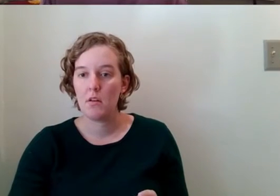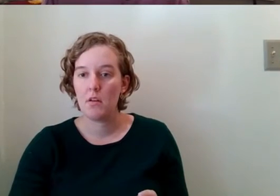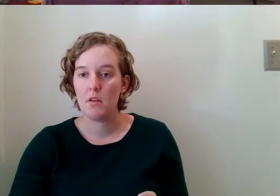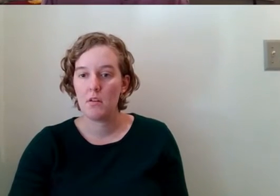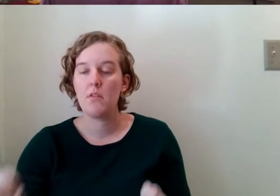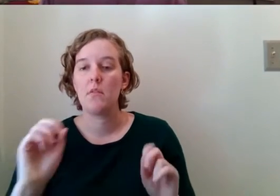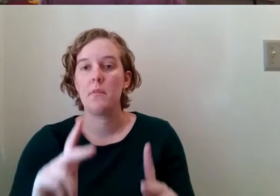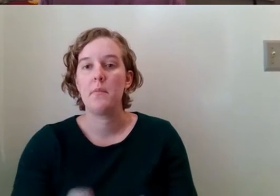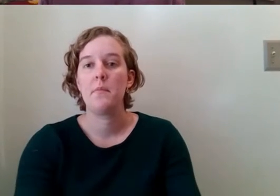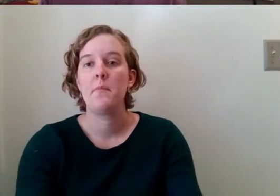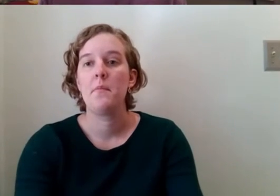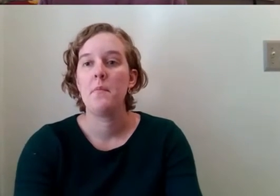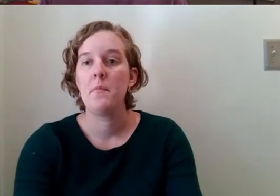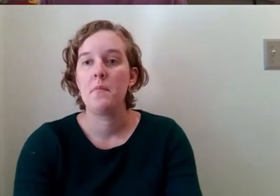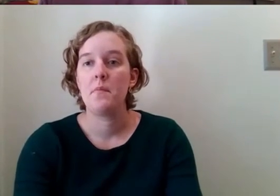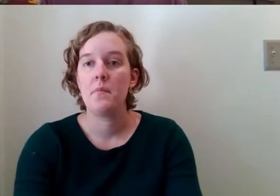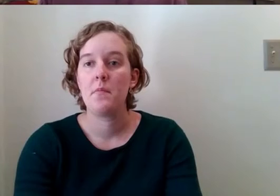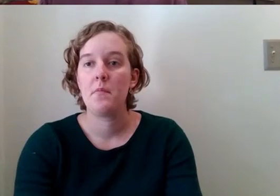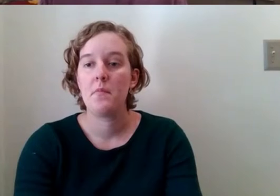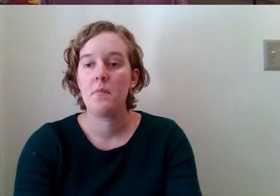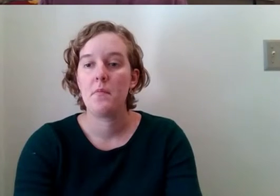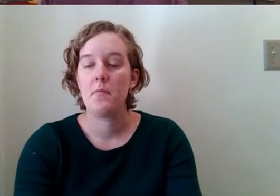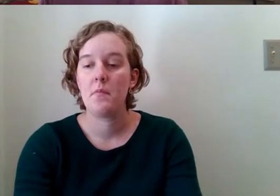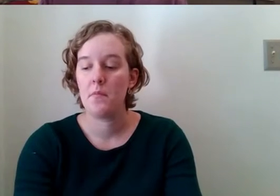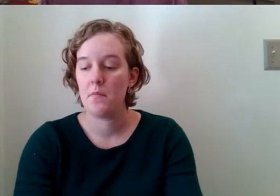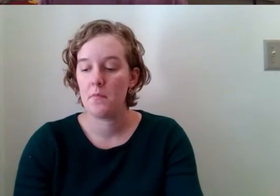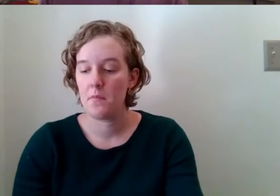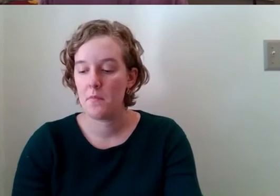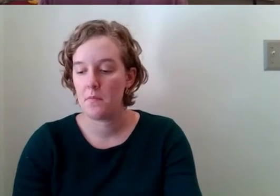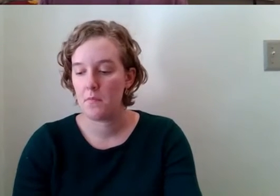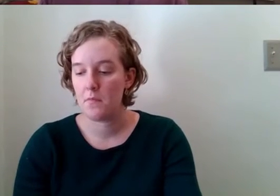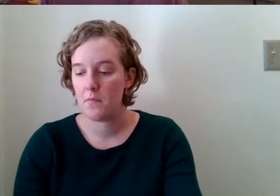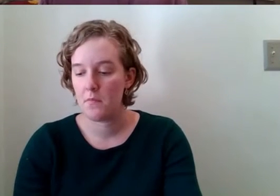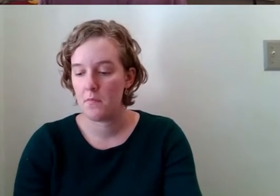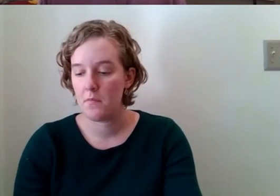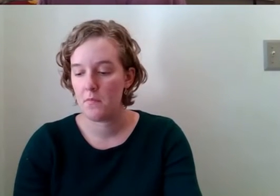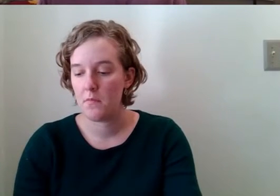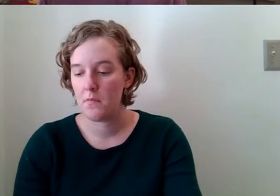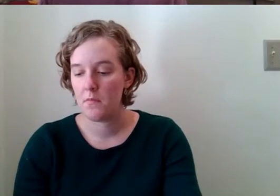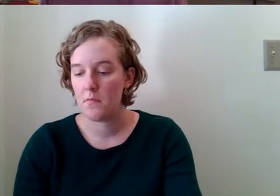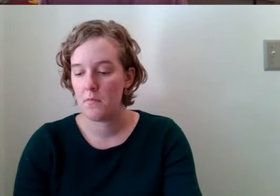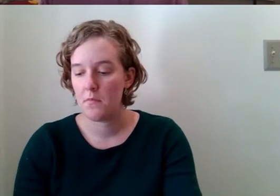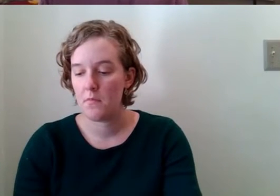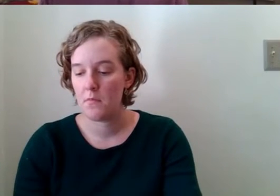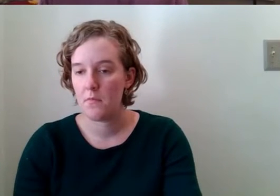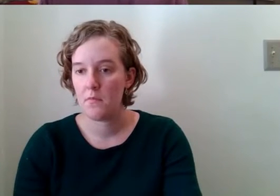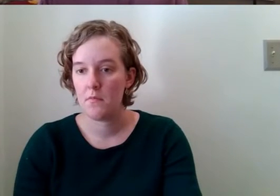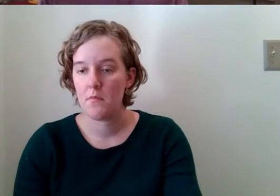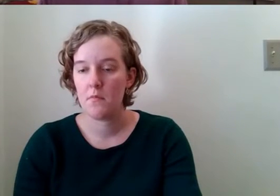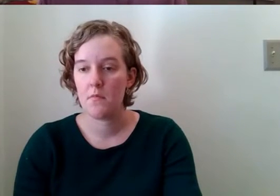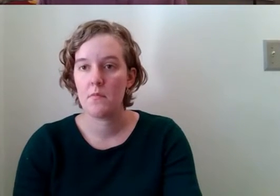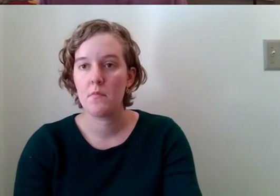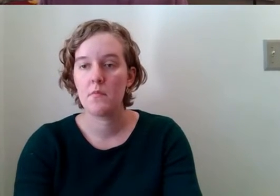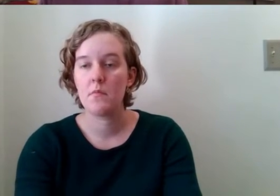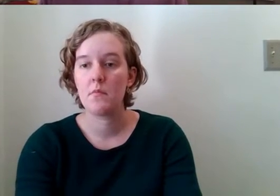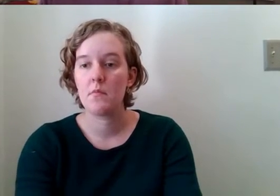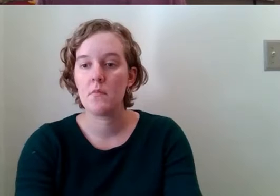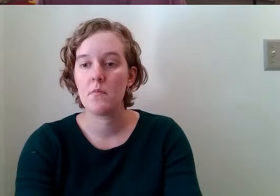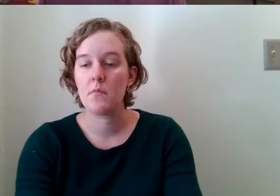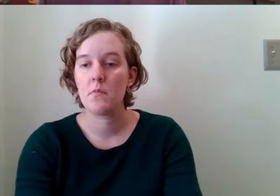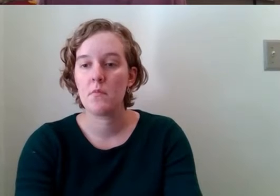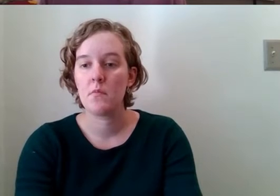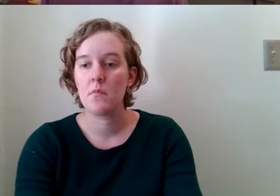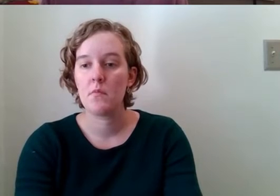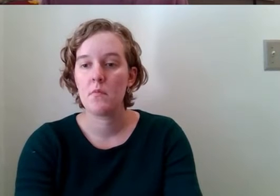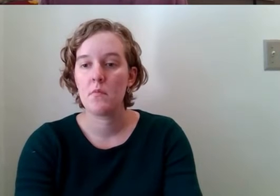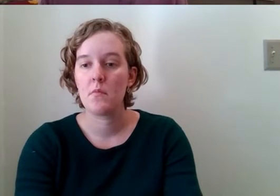presentations yesterday and today and looking forward to more. And I'm just very happy to be here learning a tremendous amount.